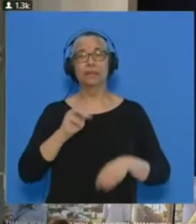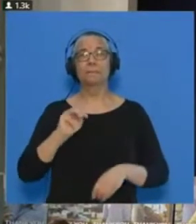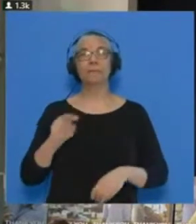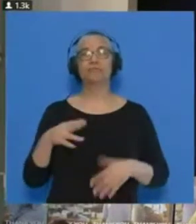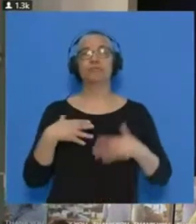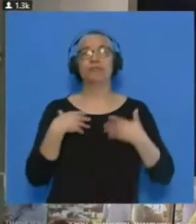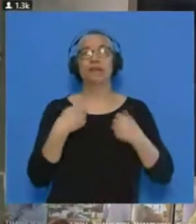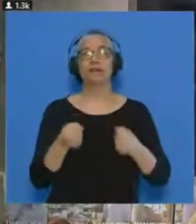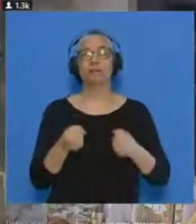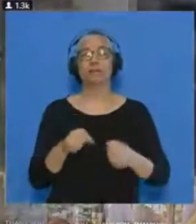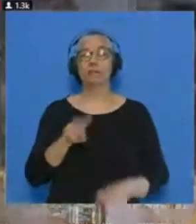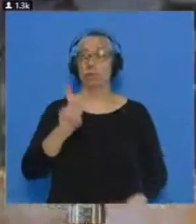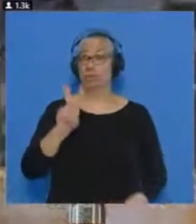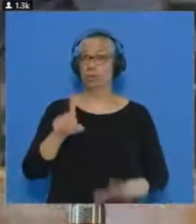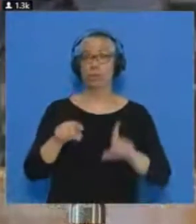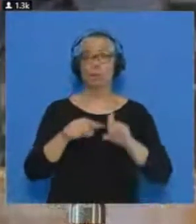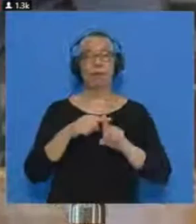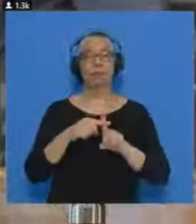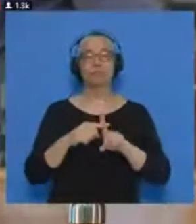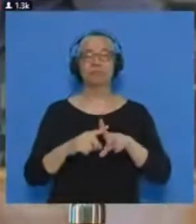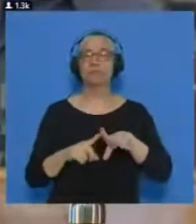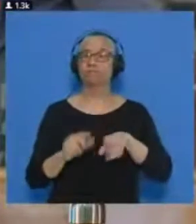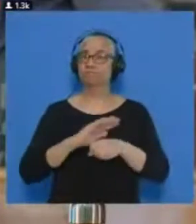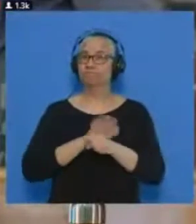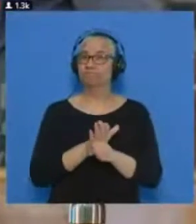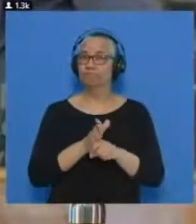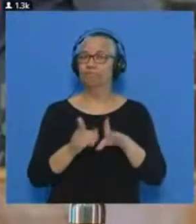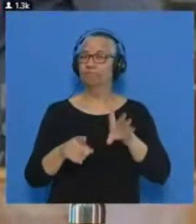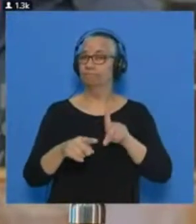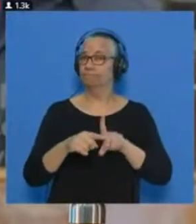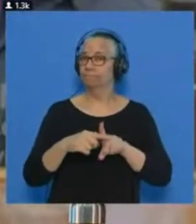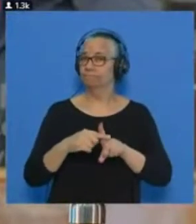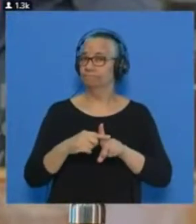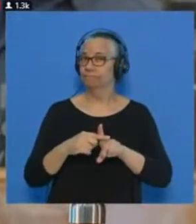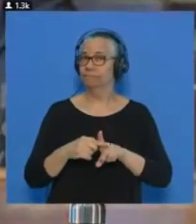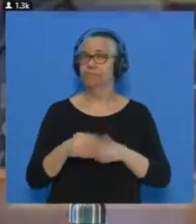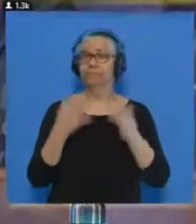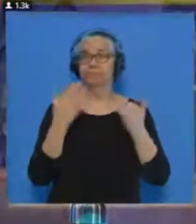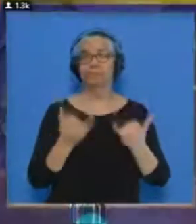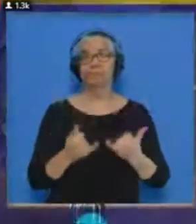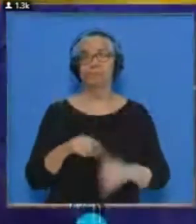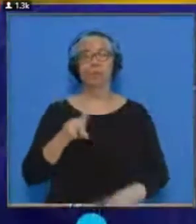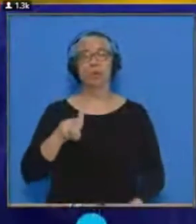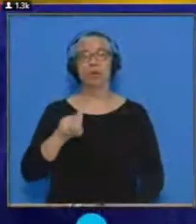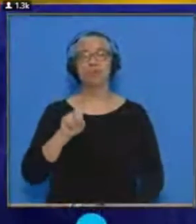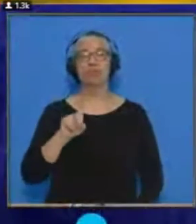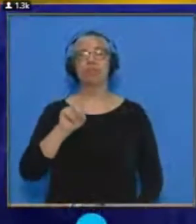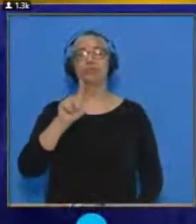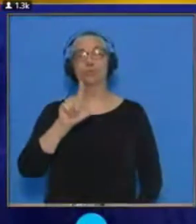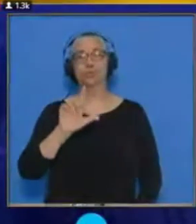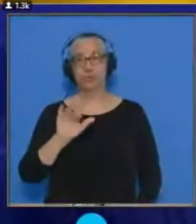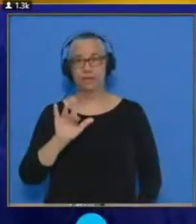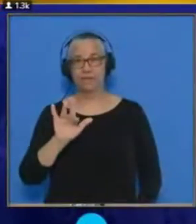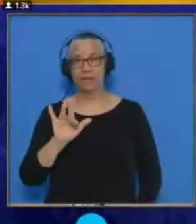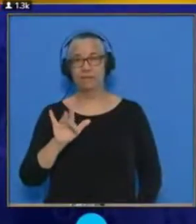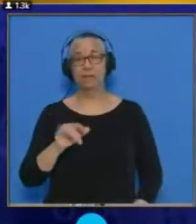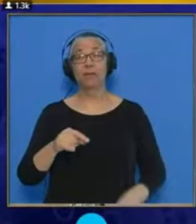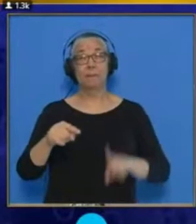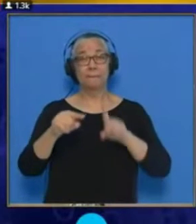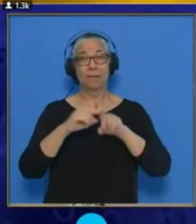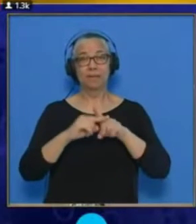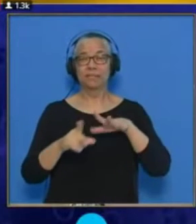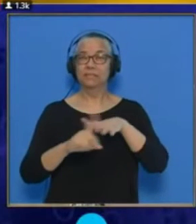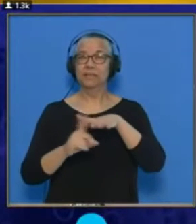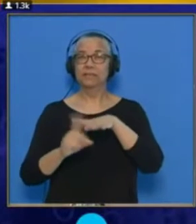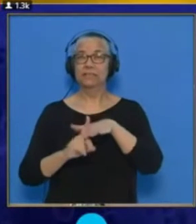Health, and two were positive for COVID-19. Bermuda now has 125 total confirmed positive